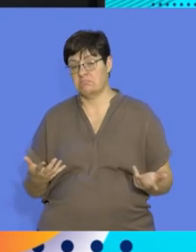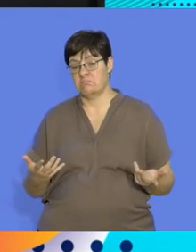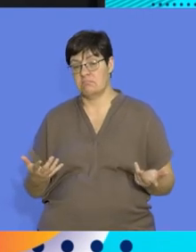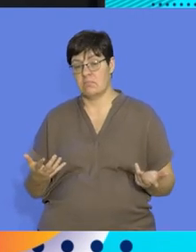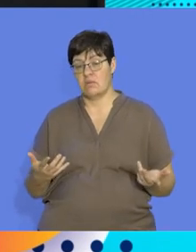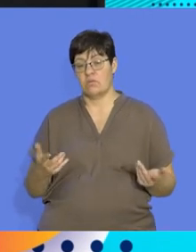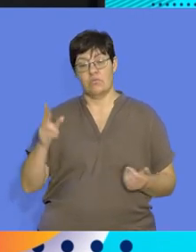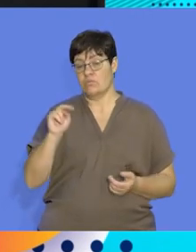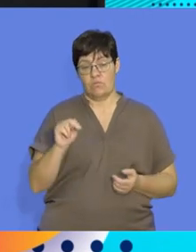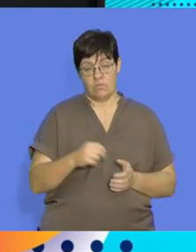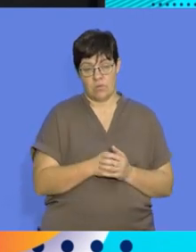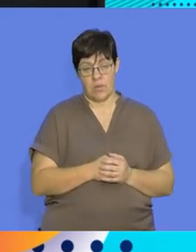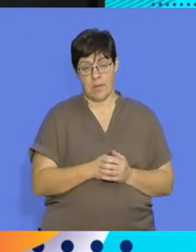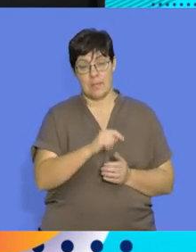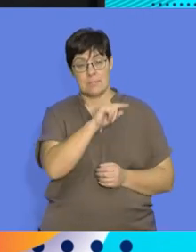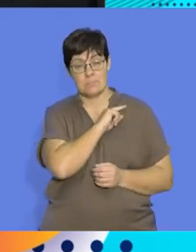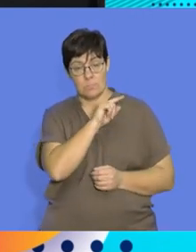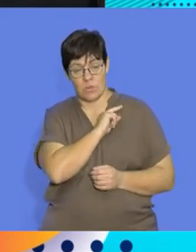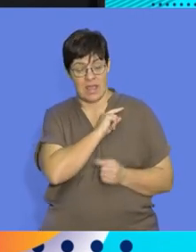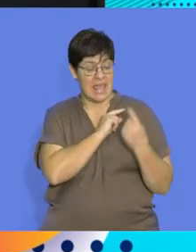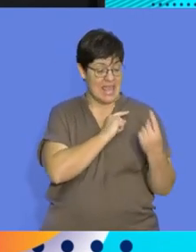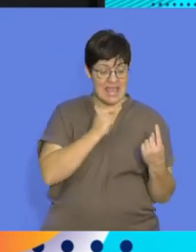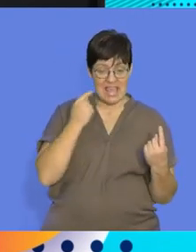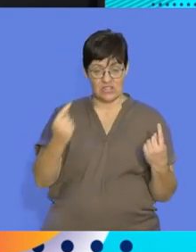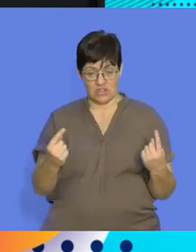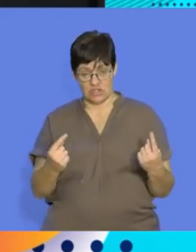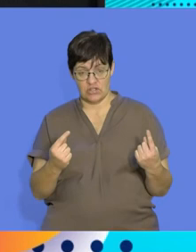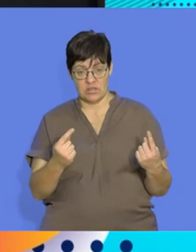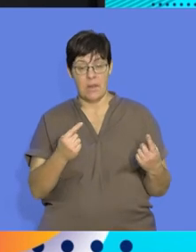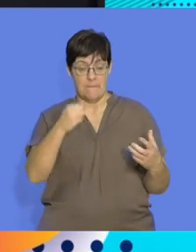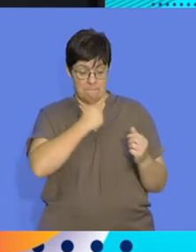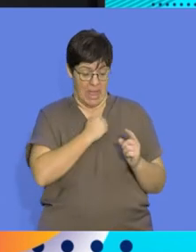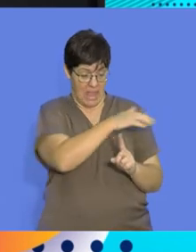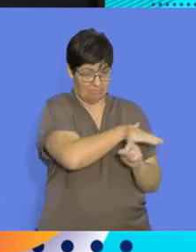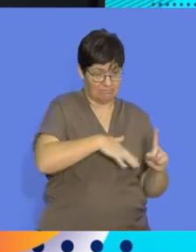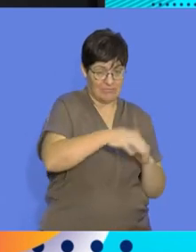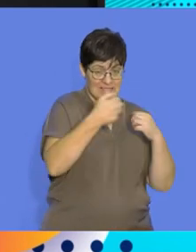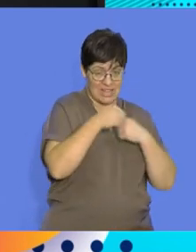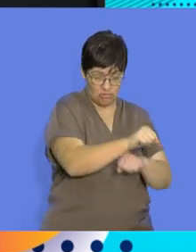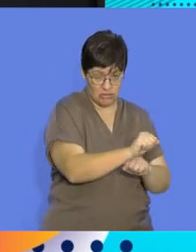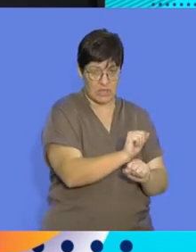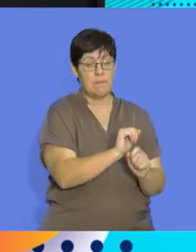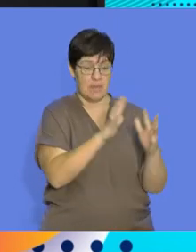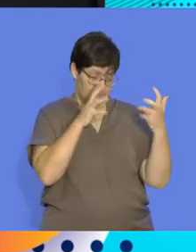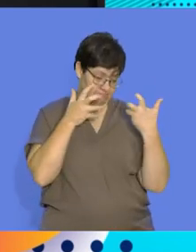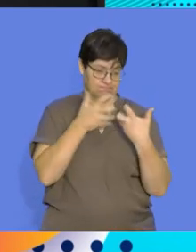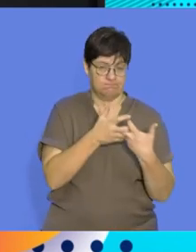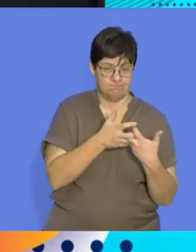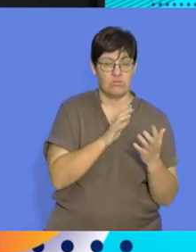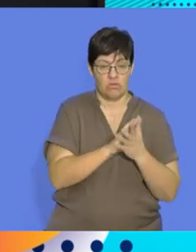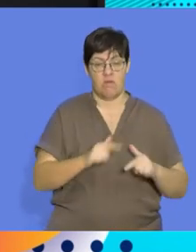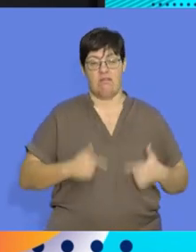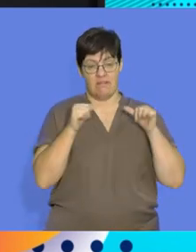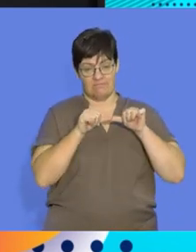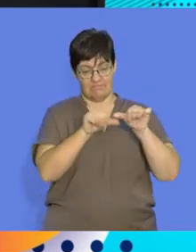The answer would be actually no, because each species has adapted to their unique strategies in terms of